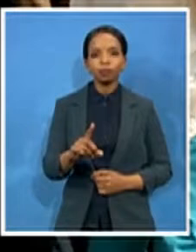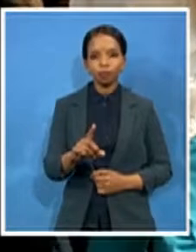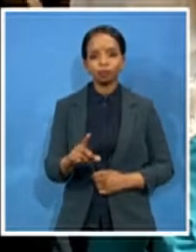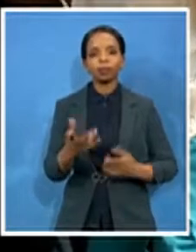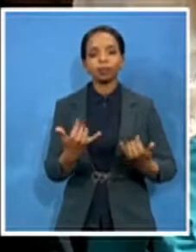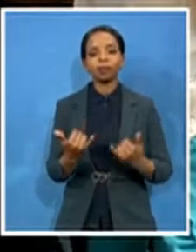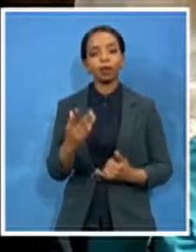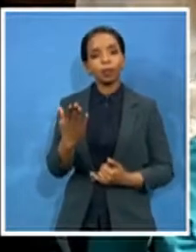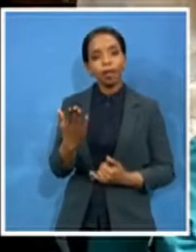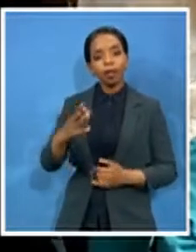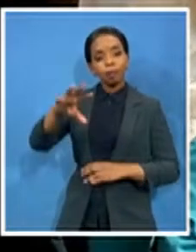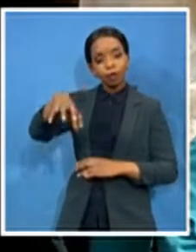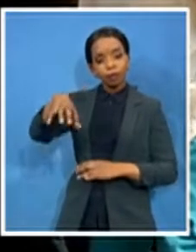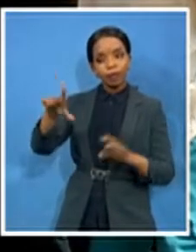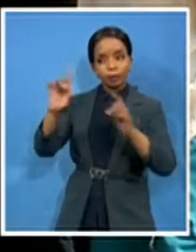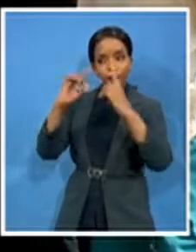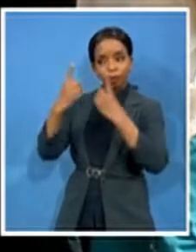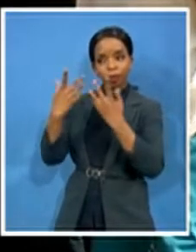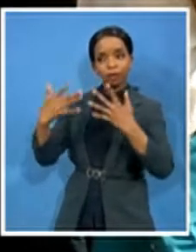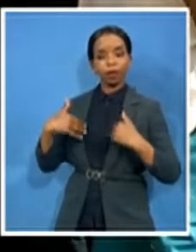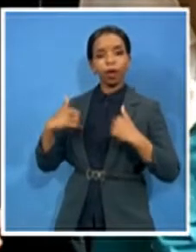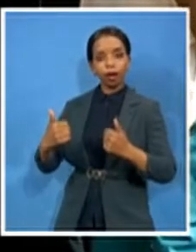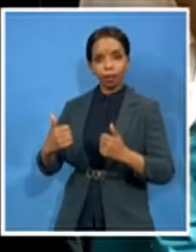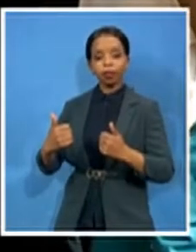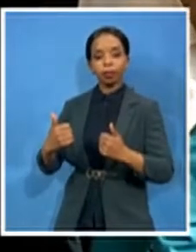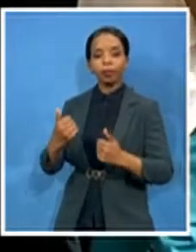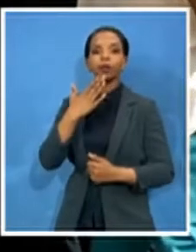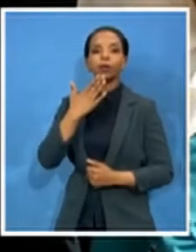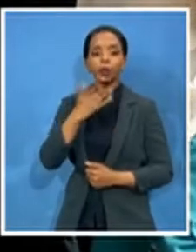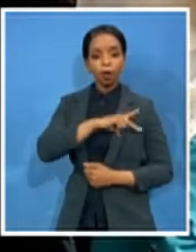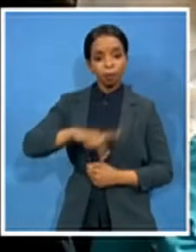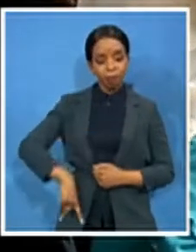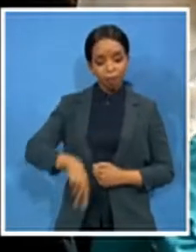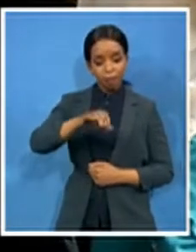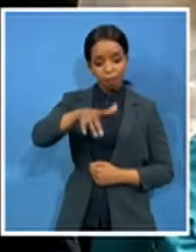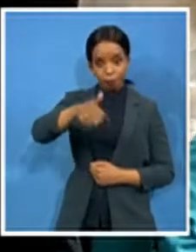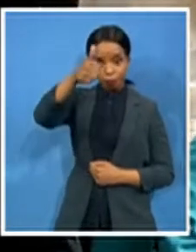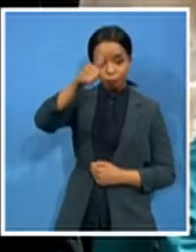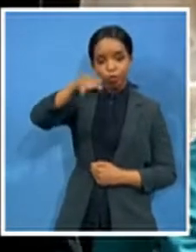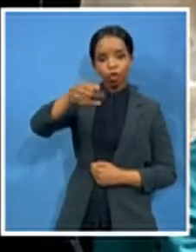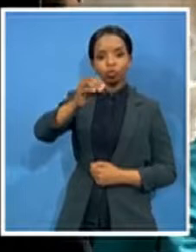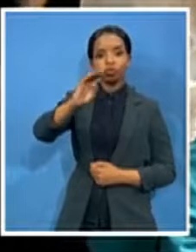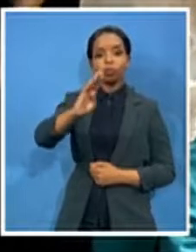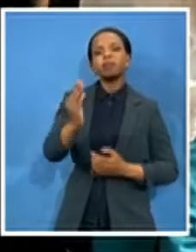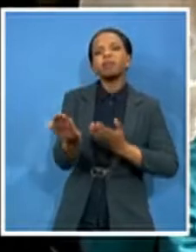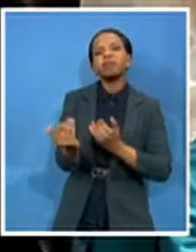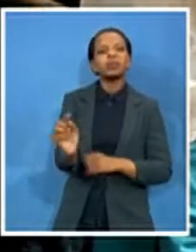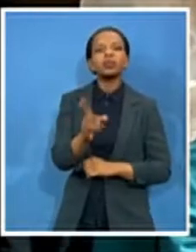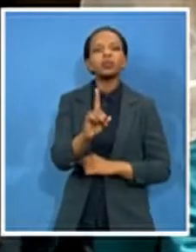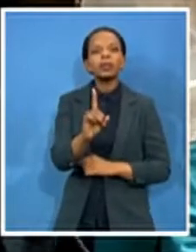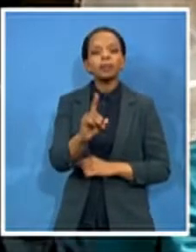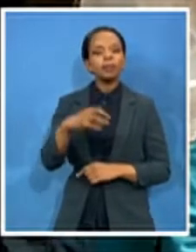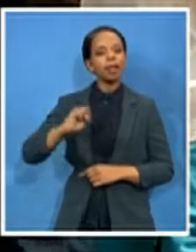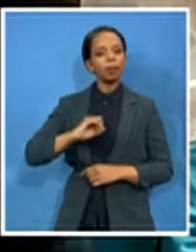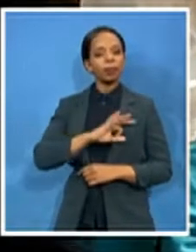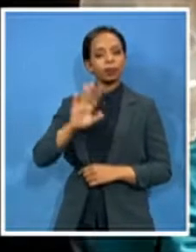where the premier job mohoro is expected to address the employees of this department however the intro that you have just given there